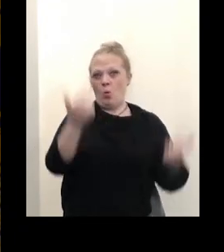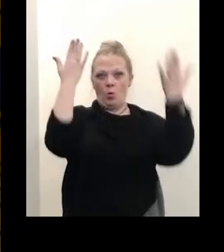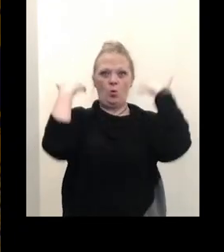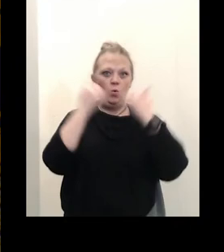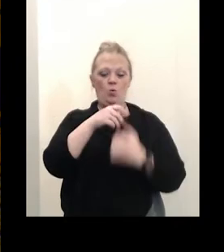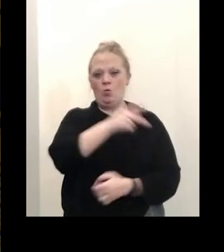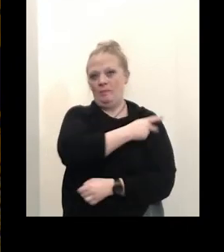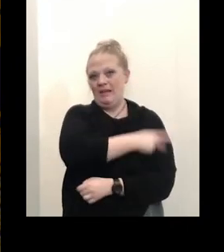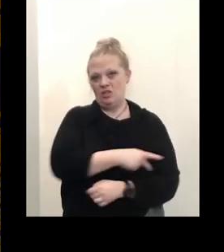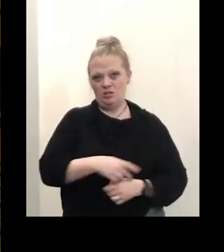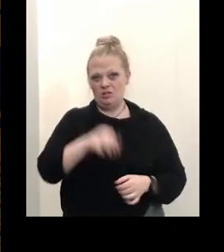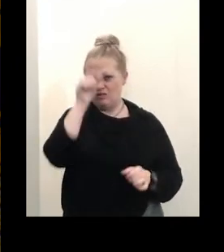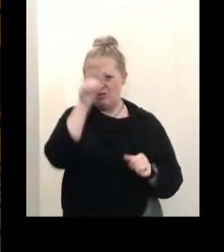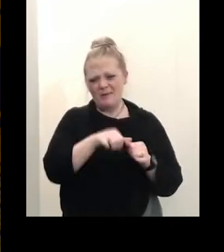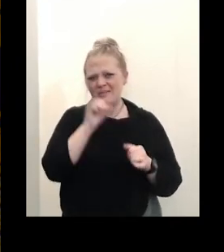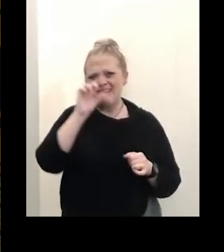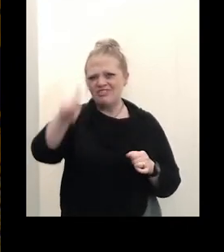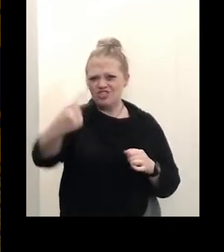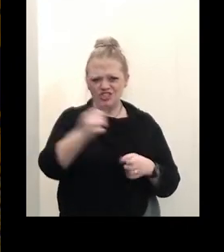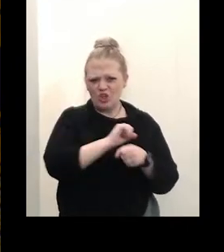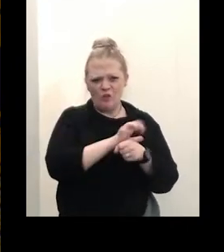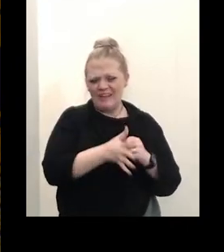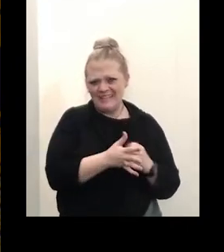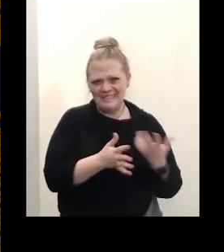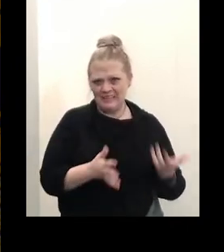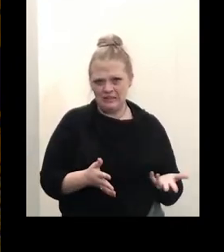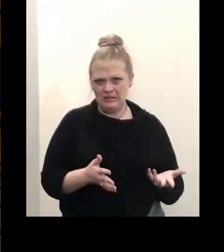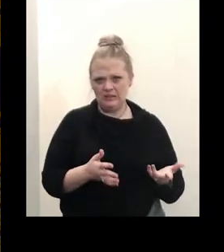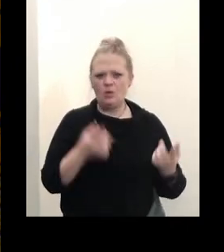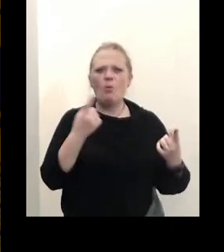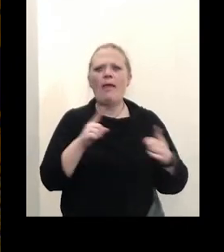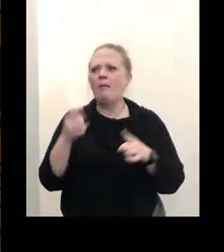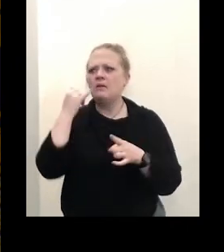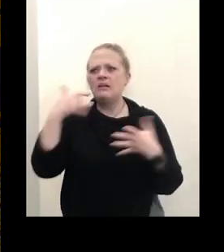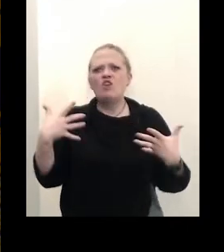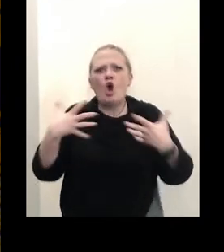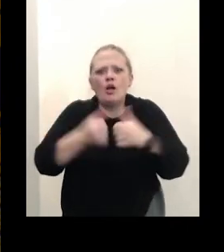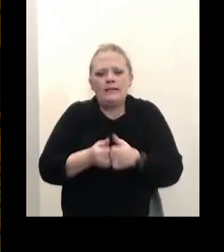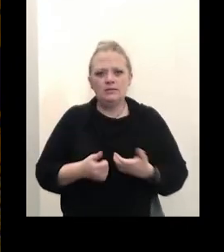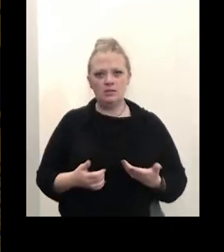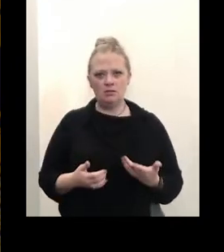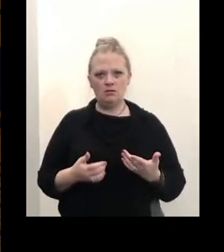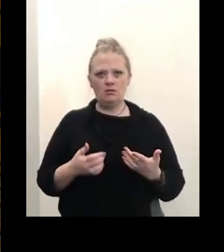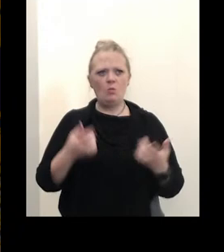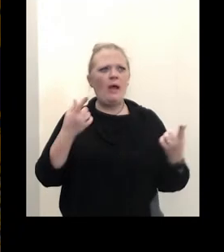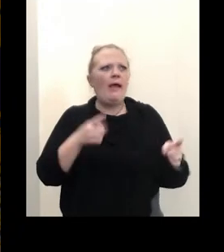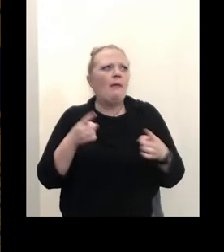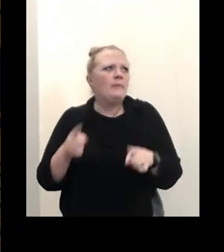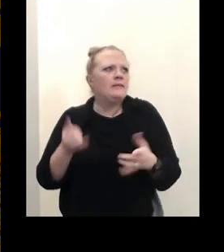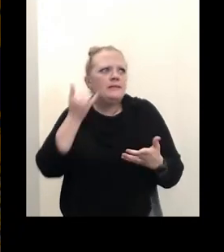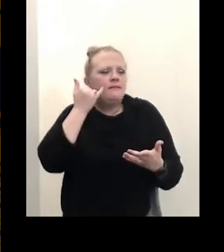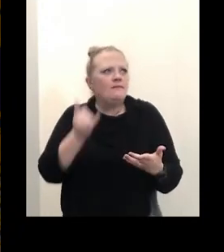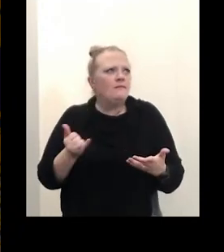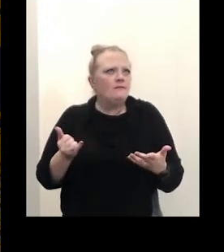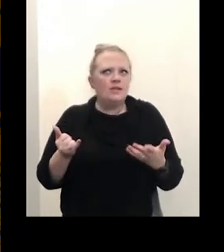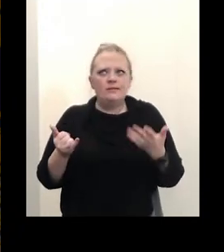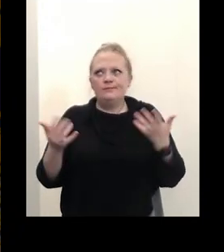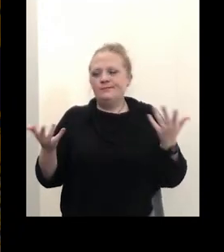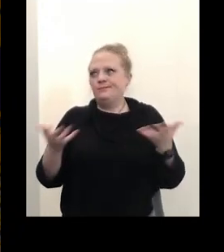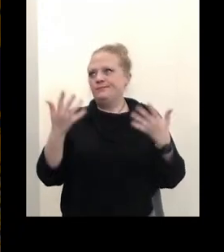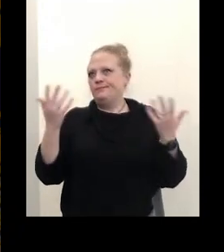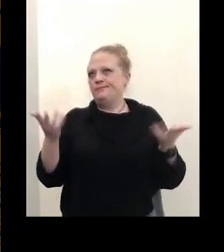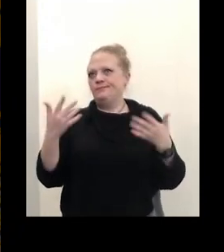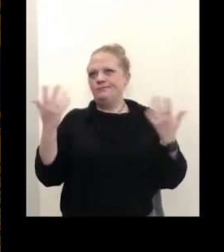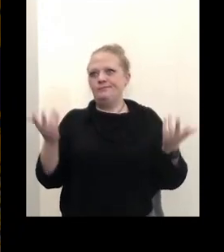remember it's not just about covid 19 it's about what happens if you're in a car accident what happens if you are in uh in in